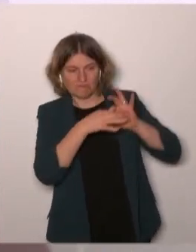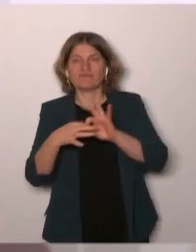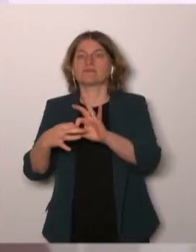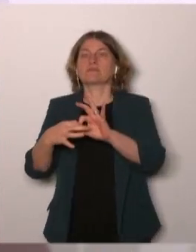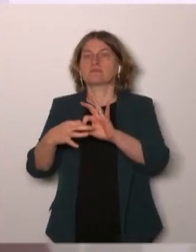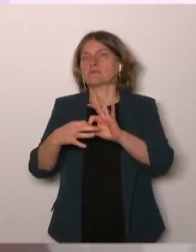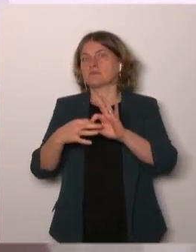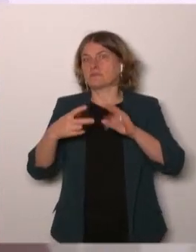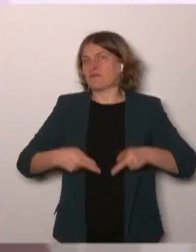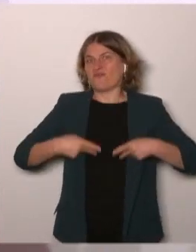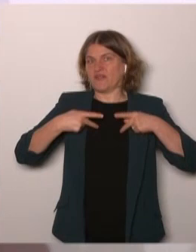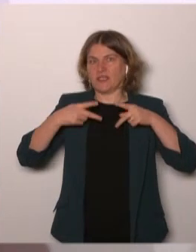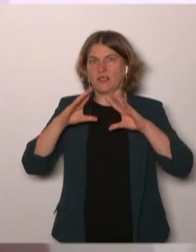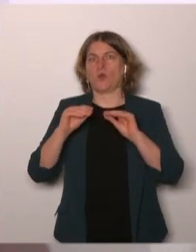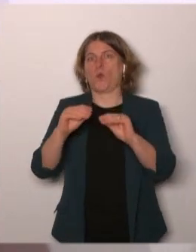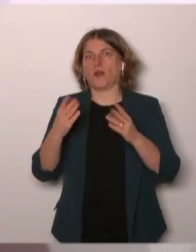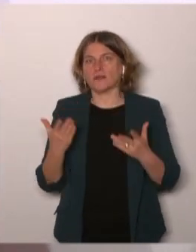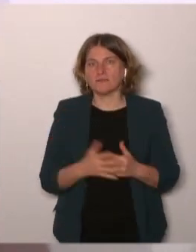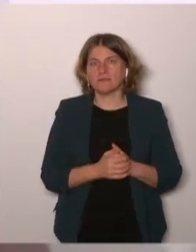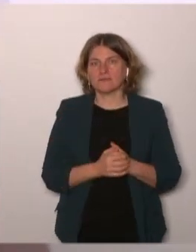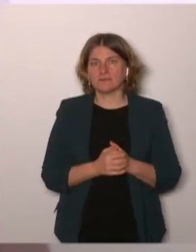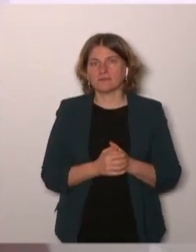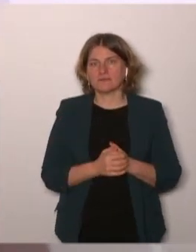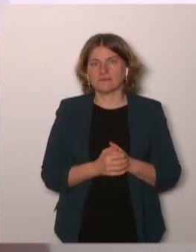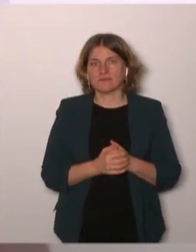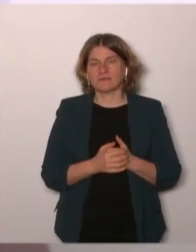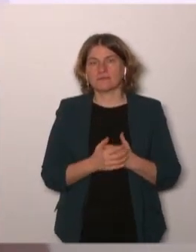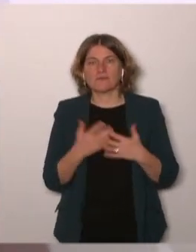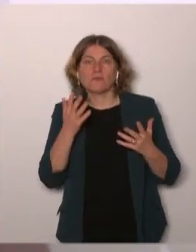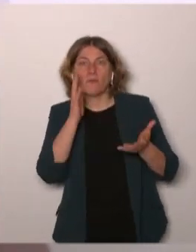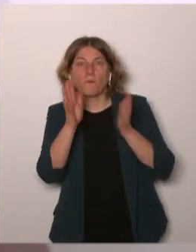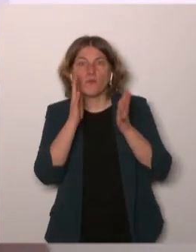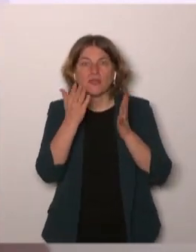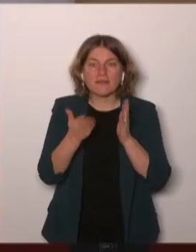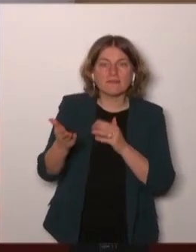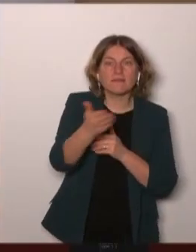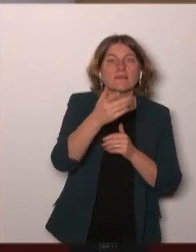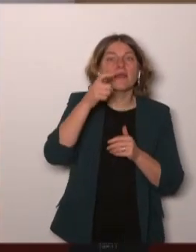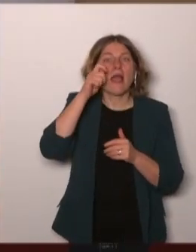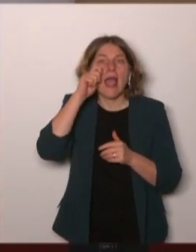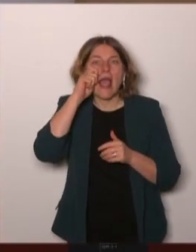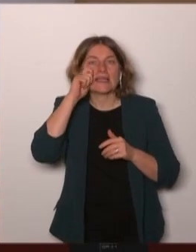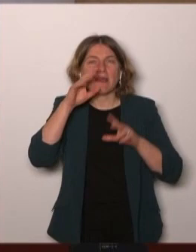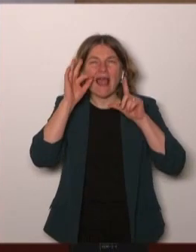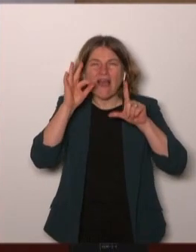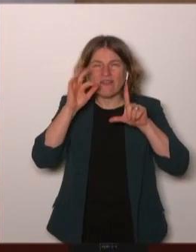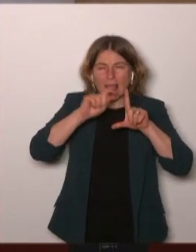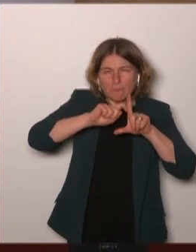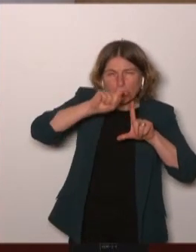life I believe maybe there are experts in epidemiology in real life which I am not that can also contribute